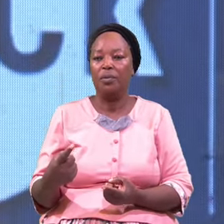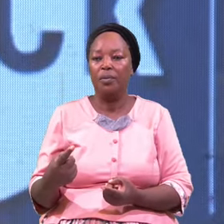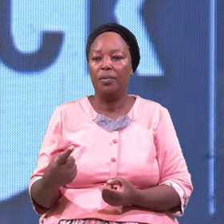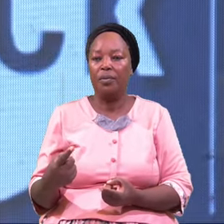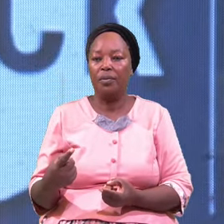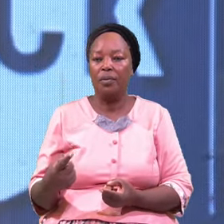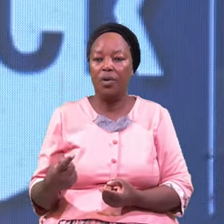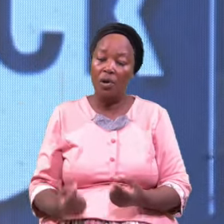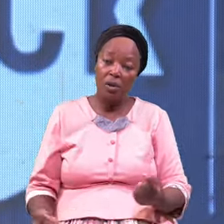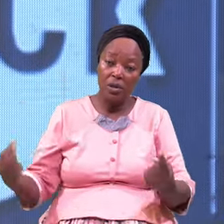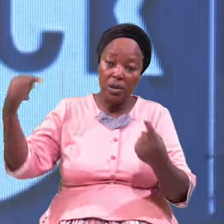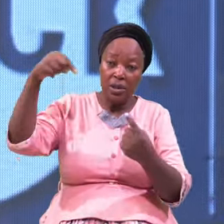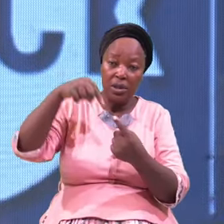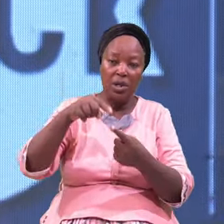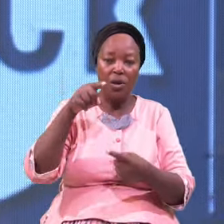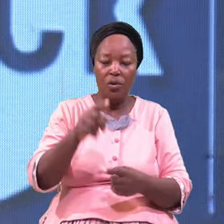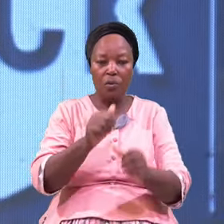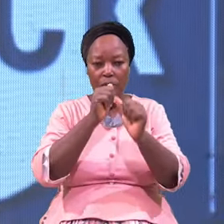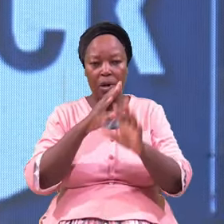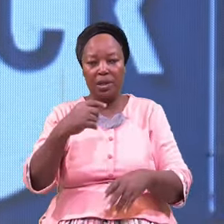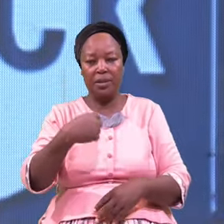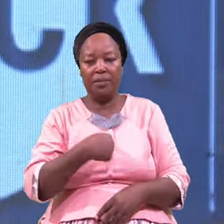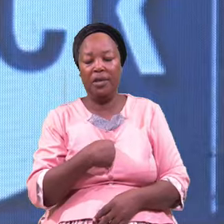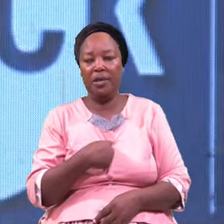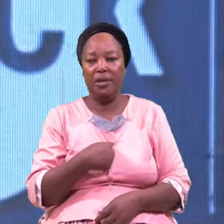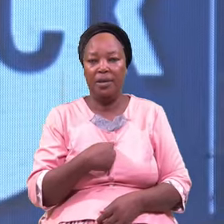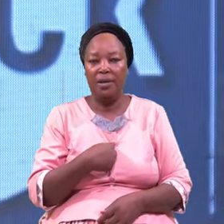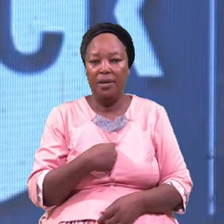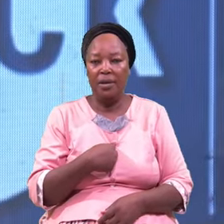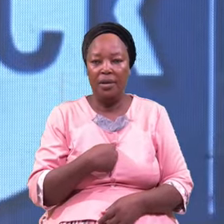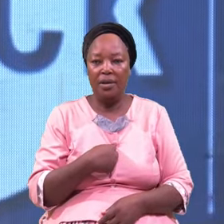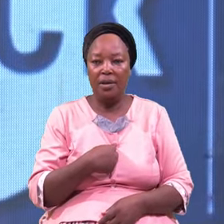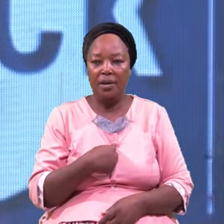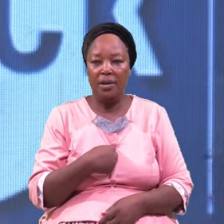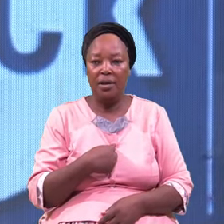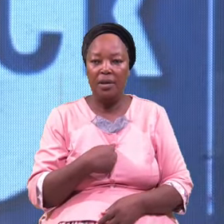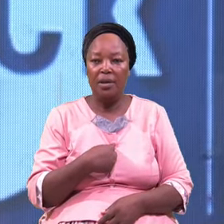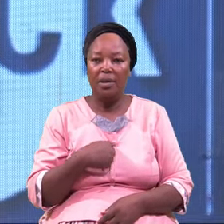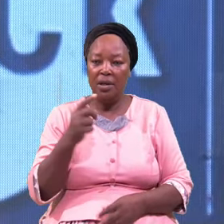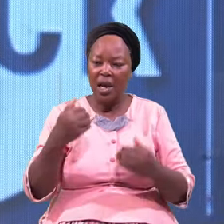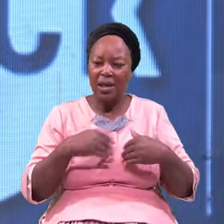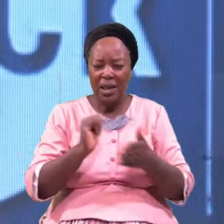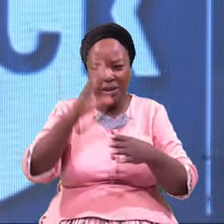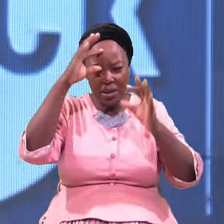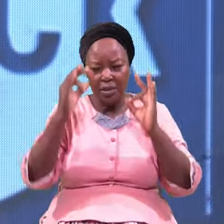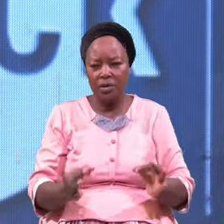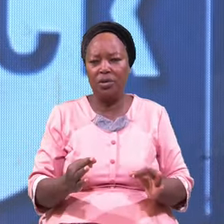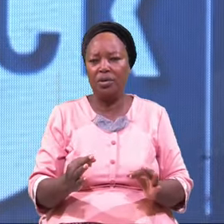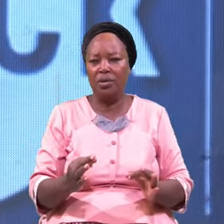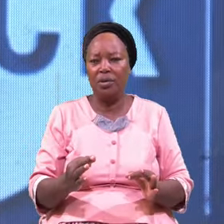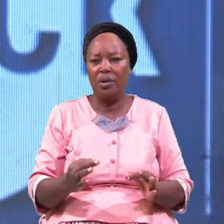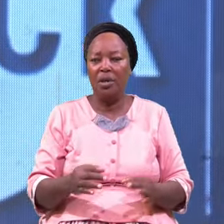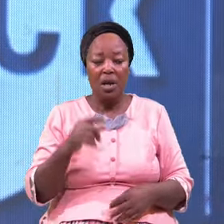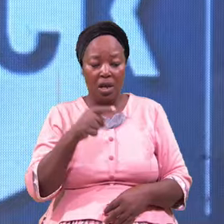Except You bless me He had Determination He wanted